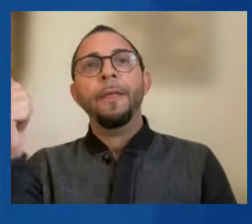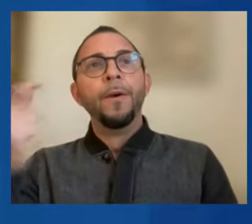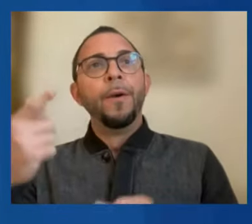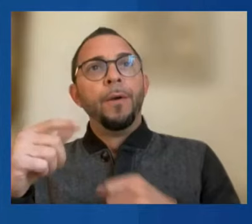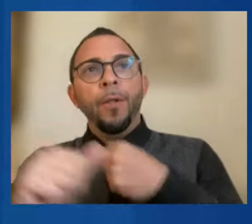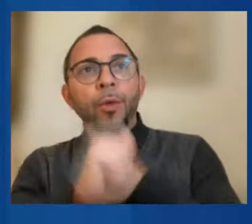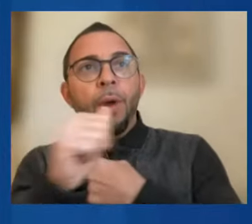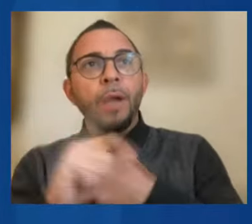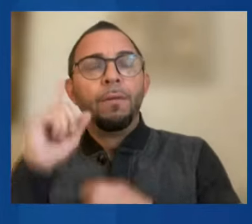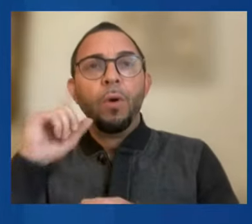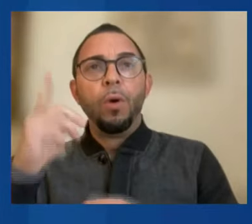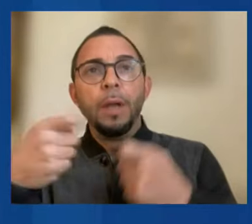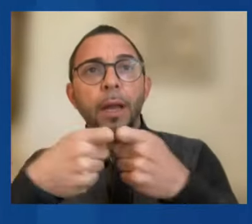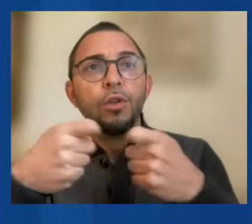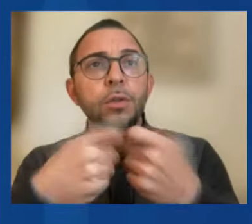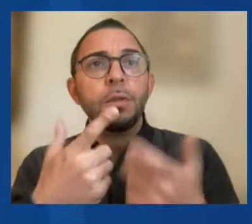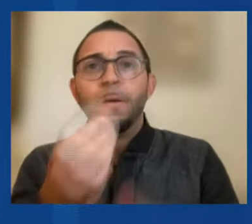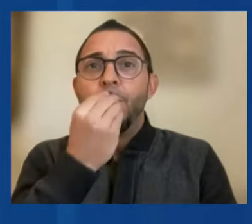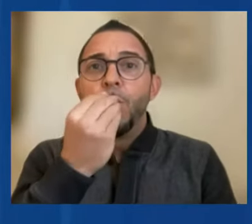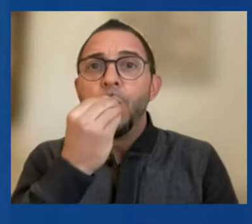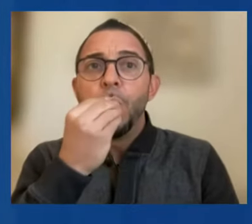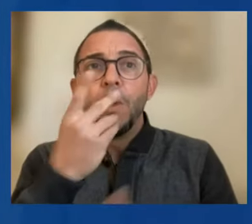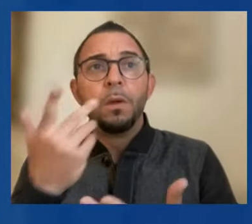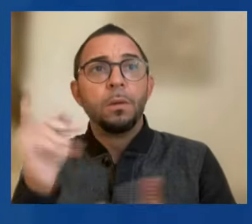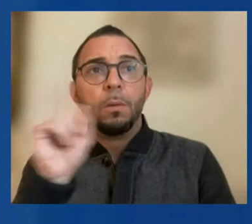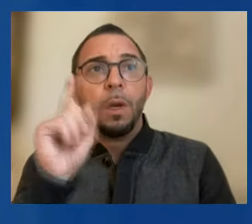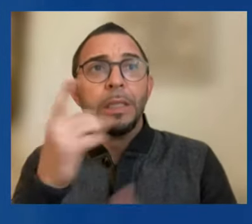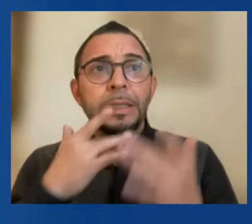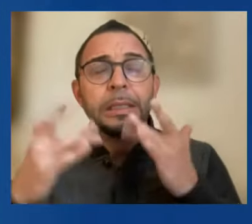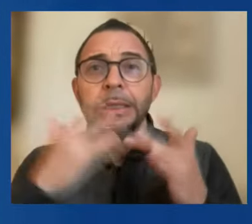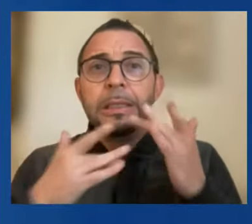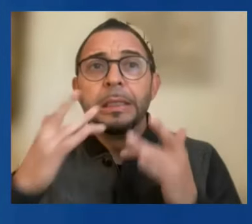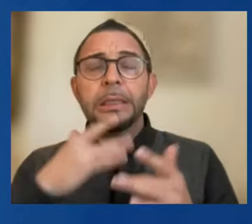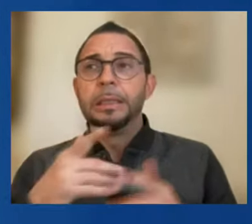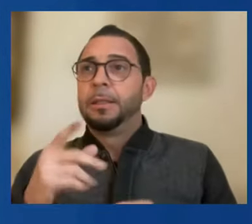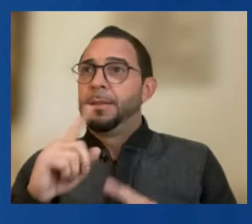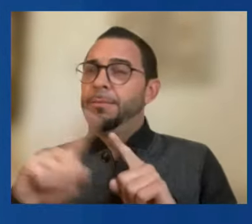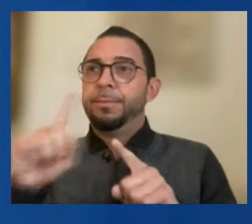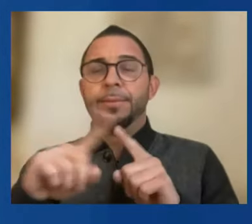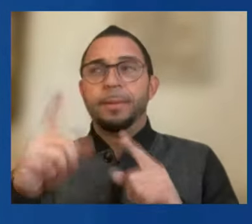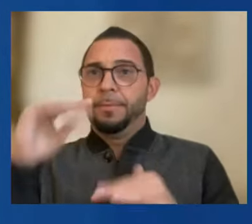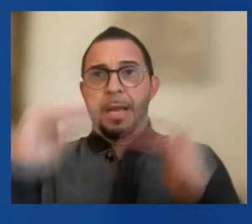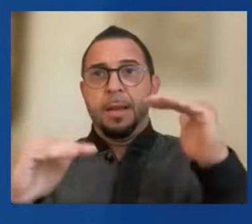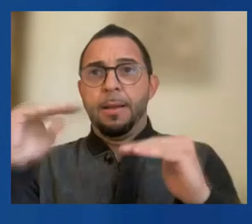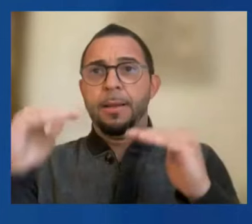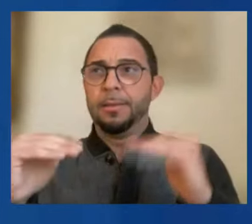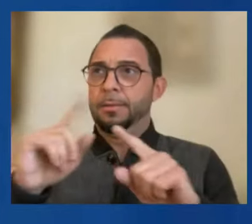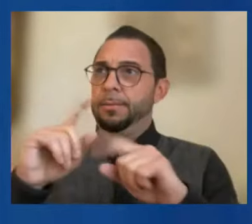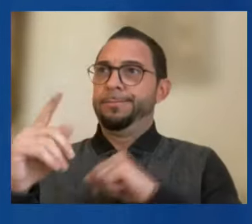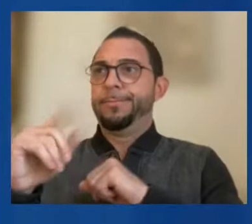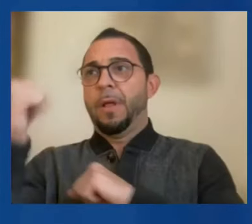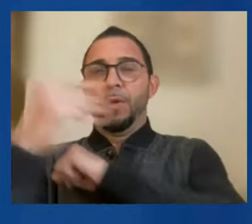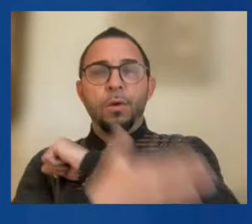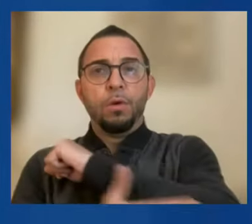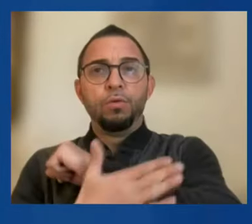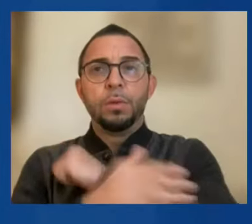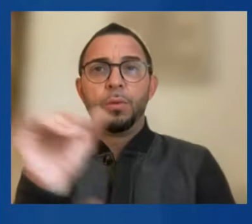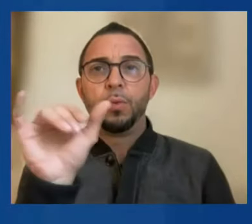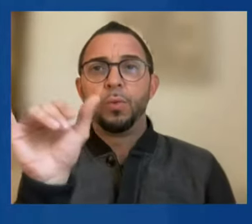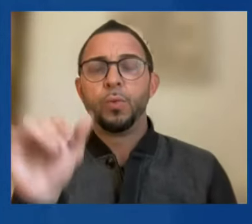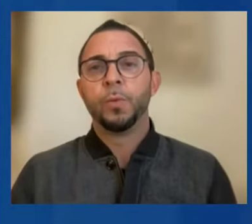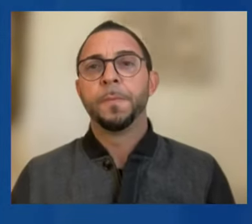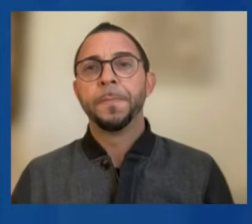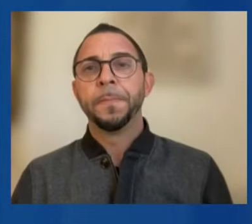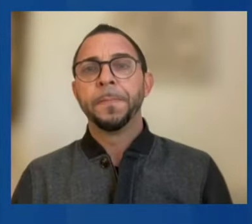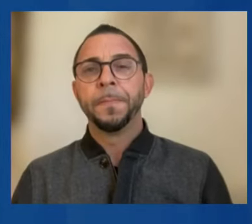security, trade flows, and external balances across many countries. Much of our